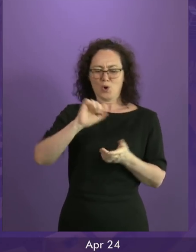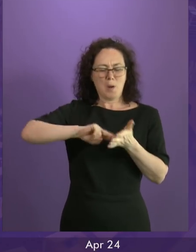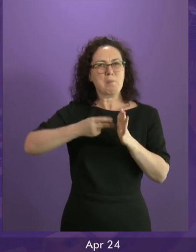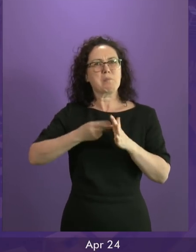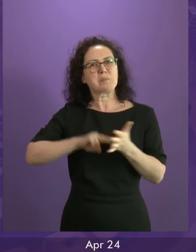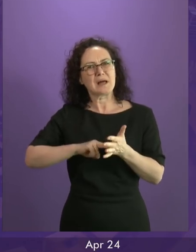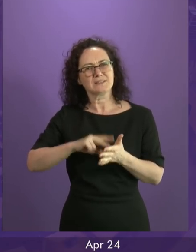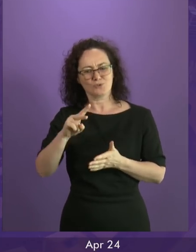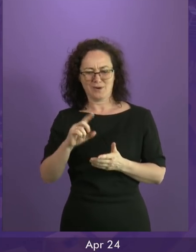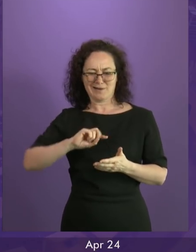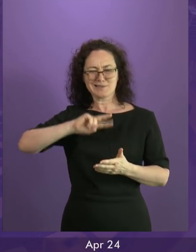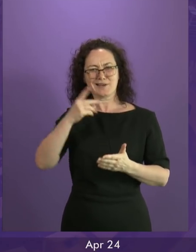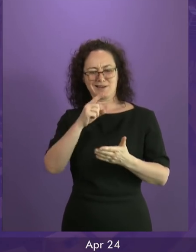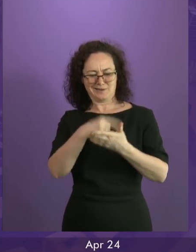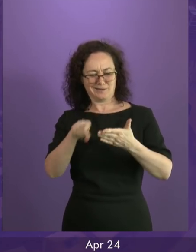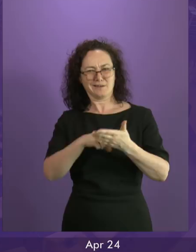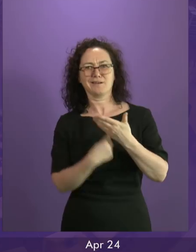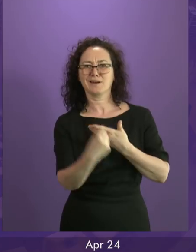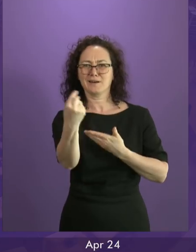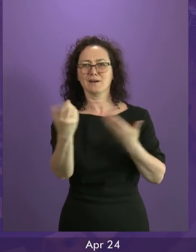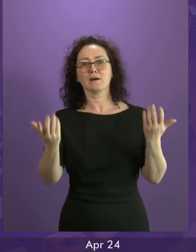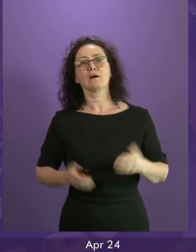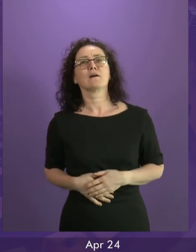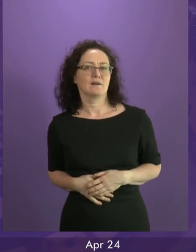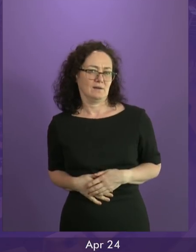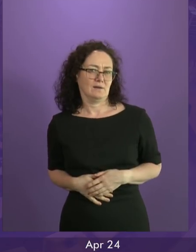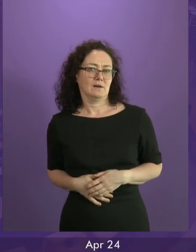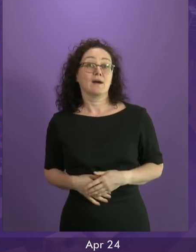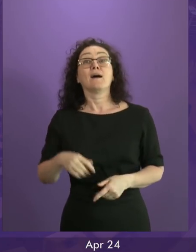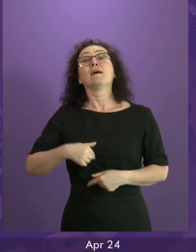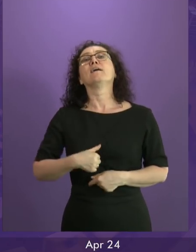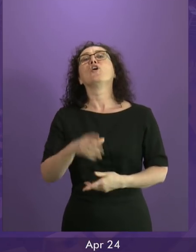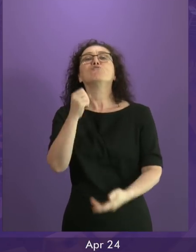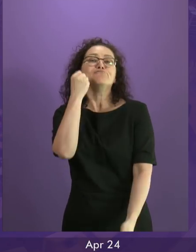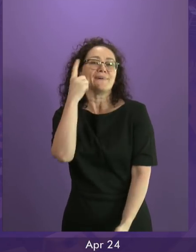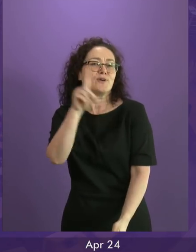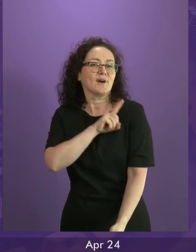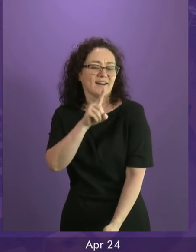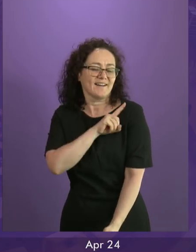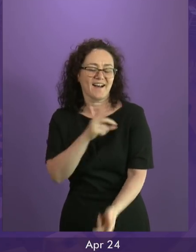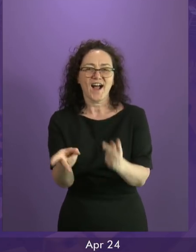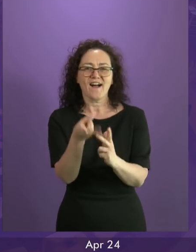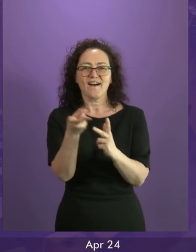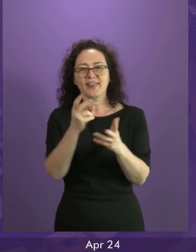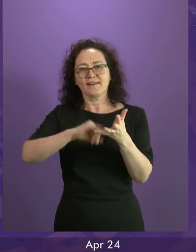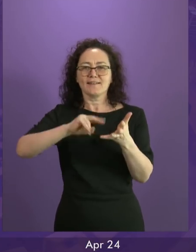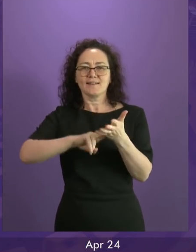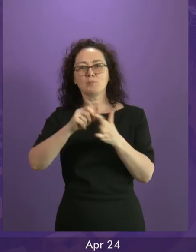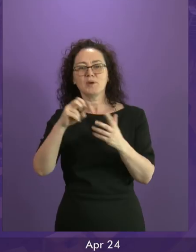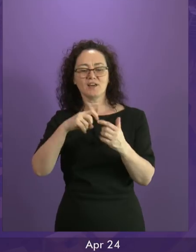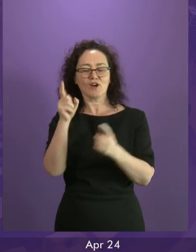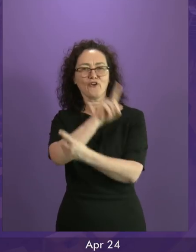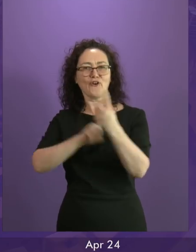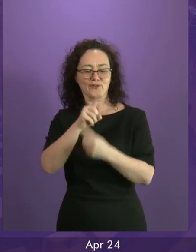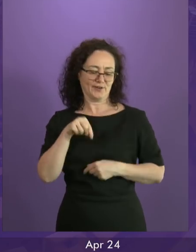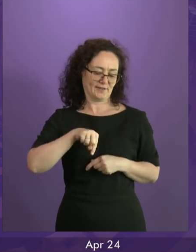referendum. And then, of course, I remembered there is another SNP conference coming this weekend. And